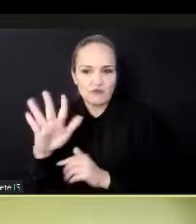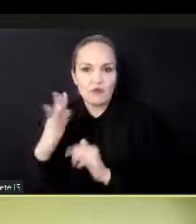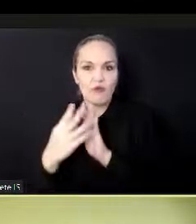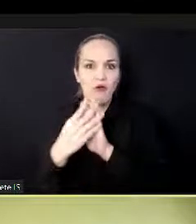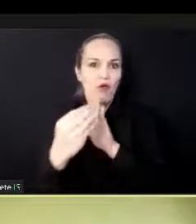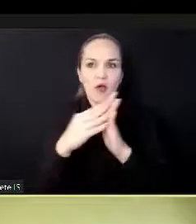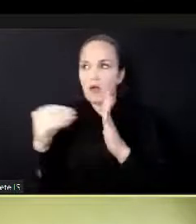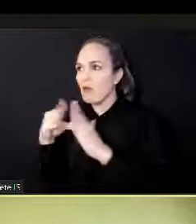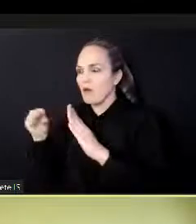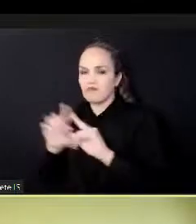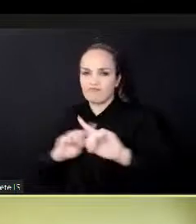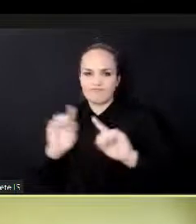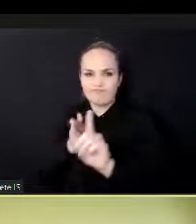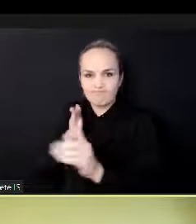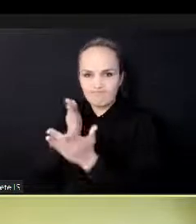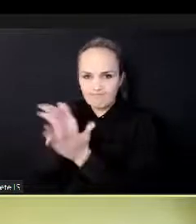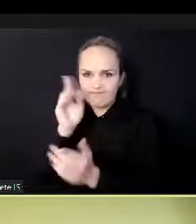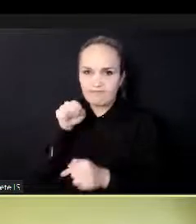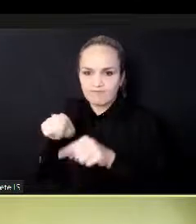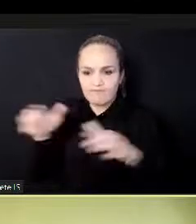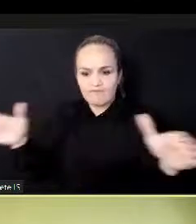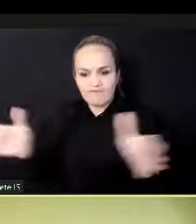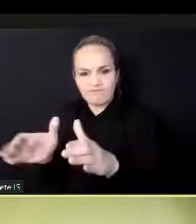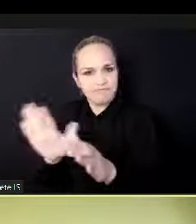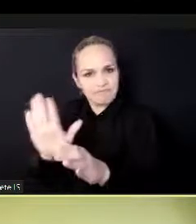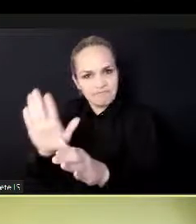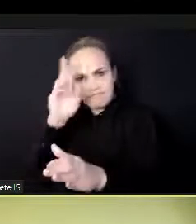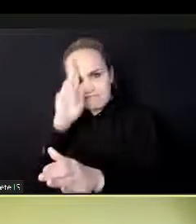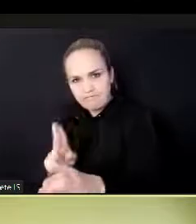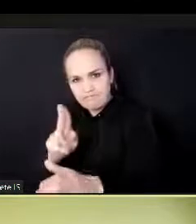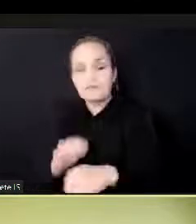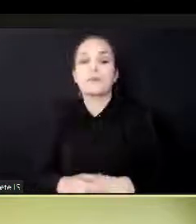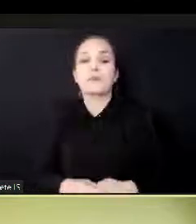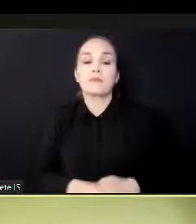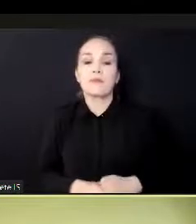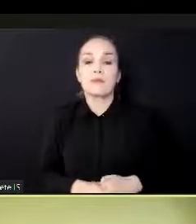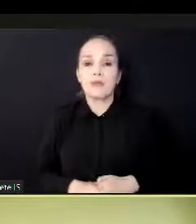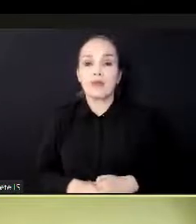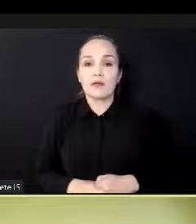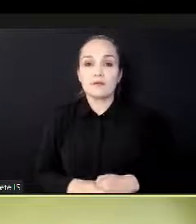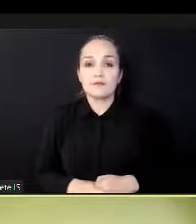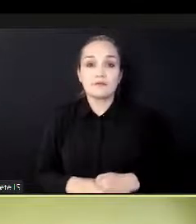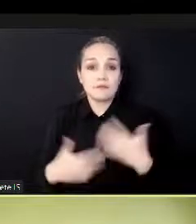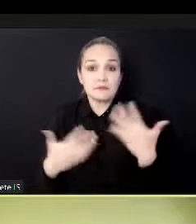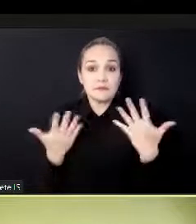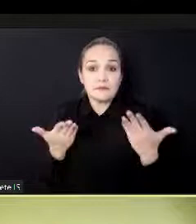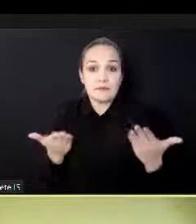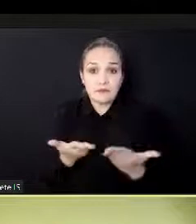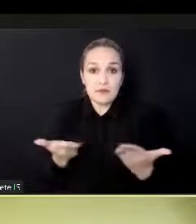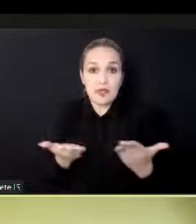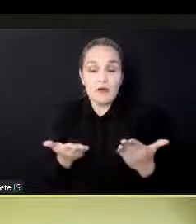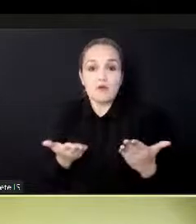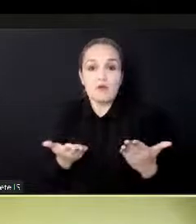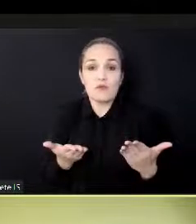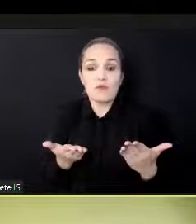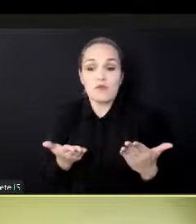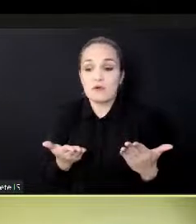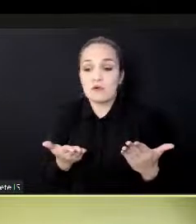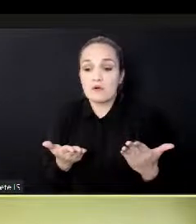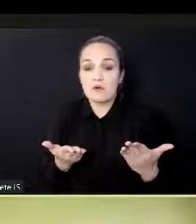resources together for our member states benefit, but we go beyond our member states and also